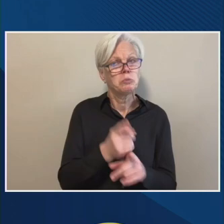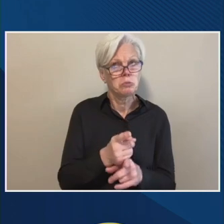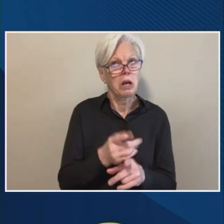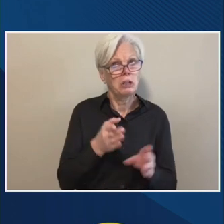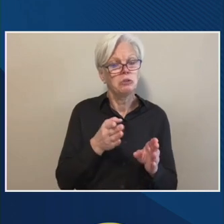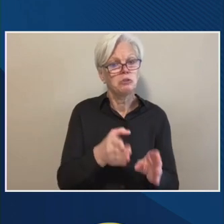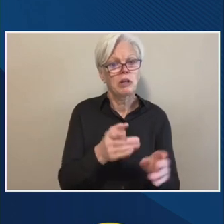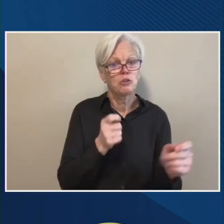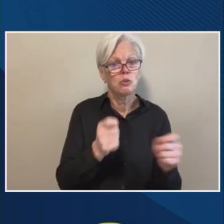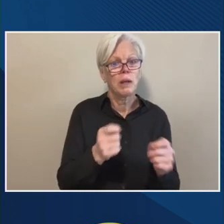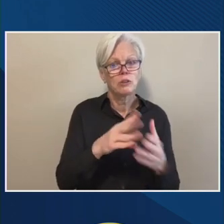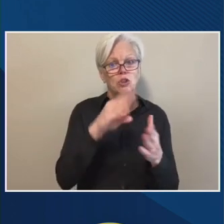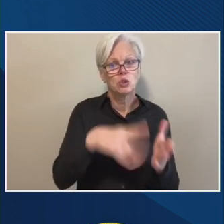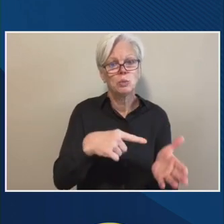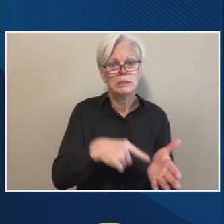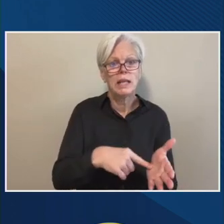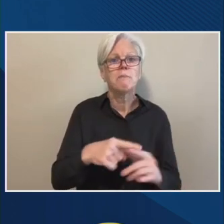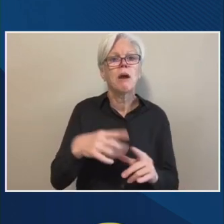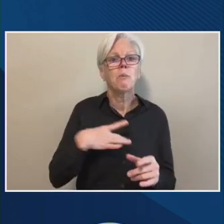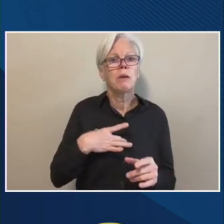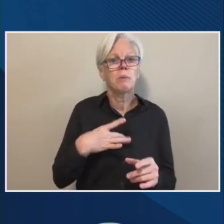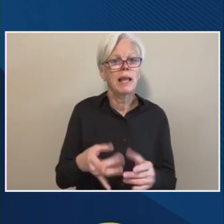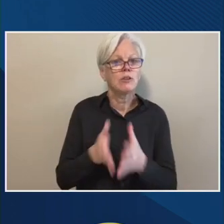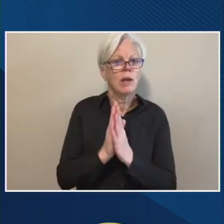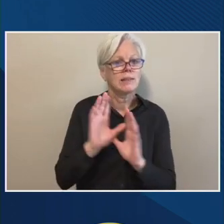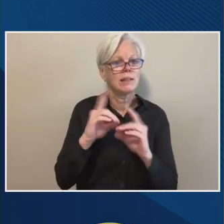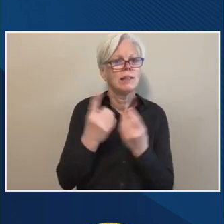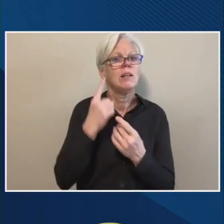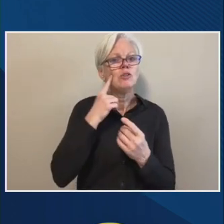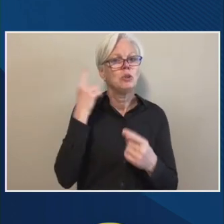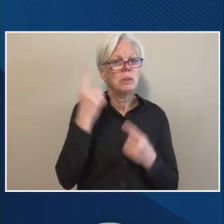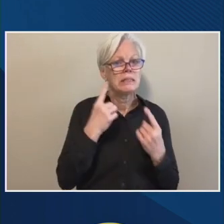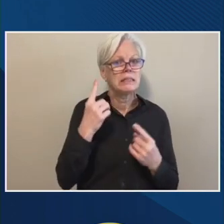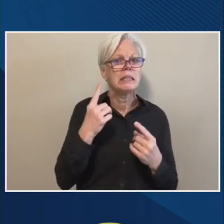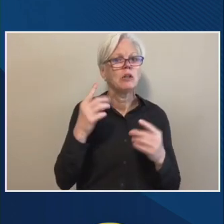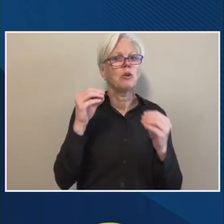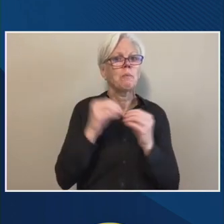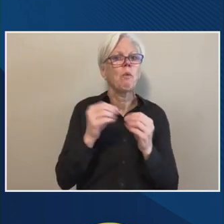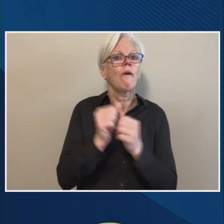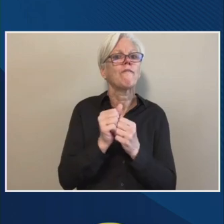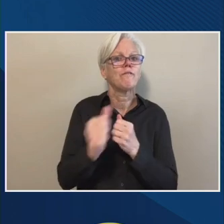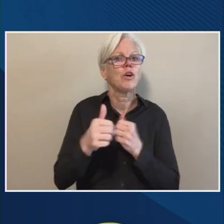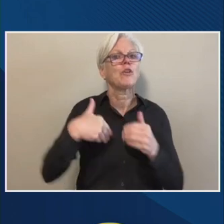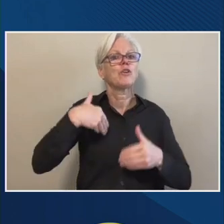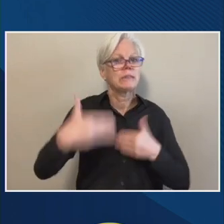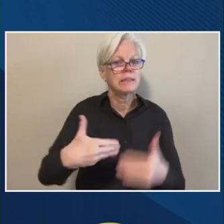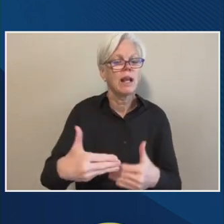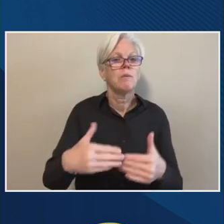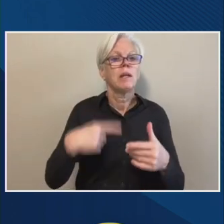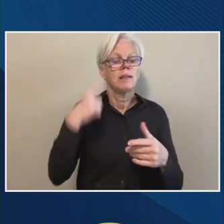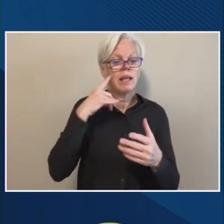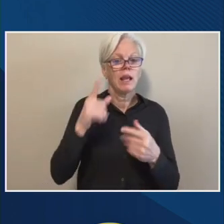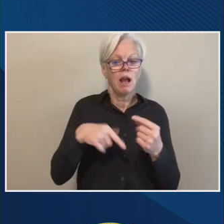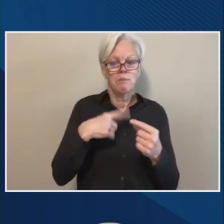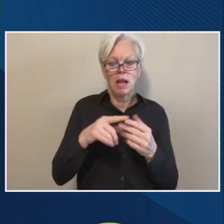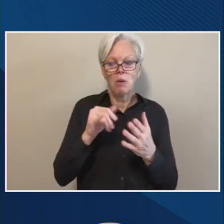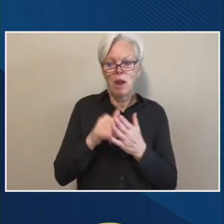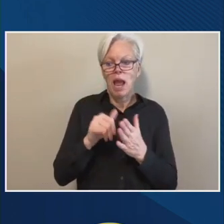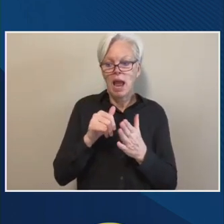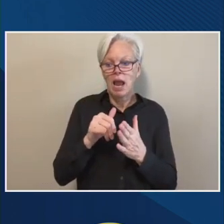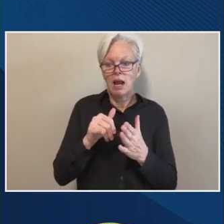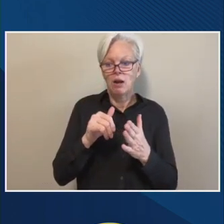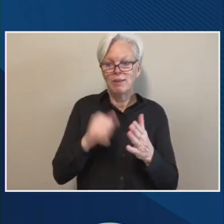the department to consider taking this a step further to consider how these loan debts may impact the student's future ability to return to higher